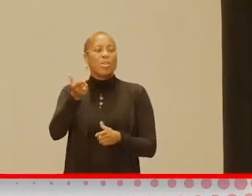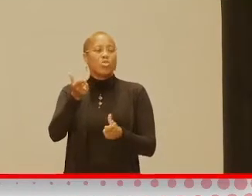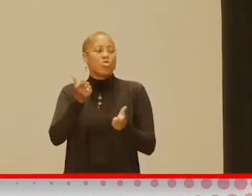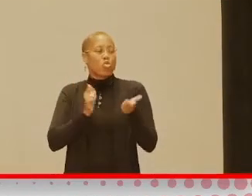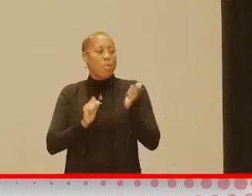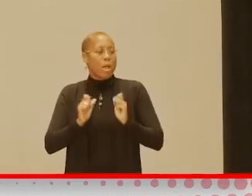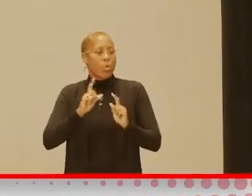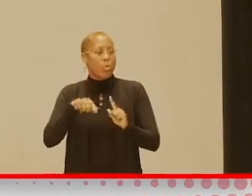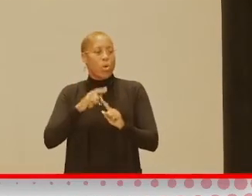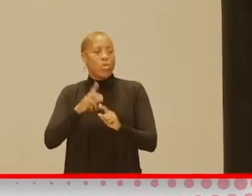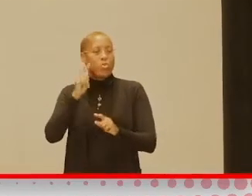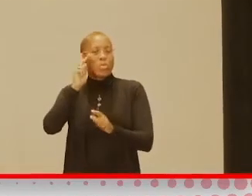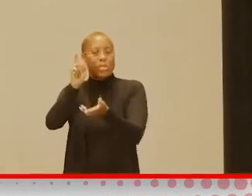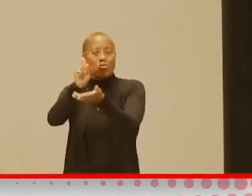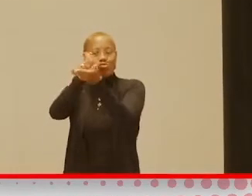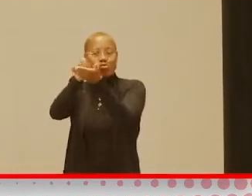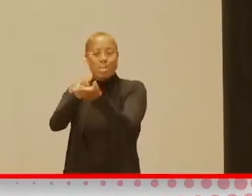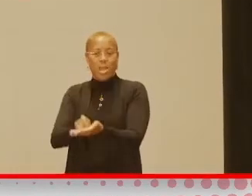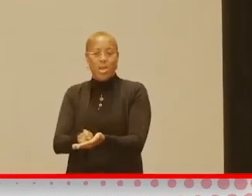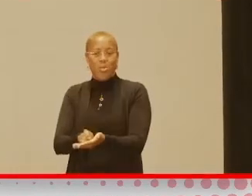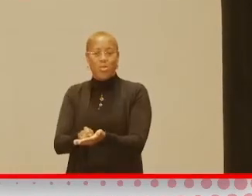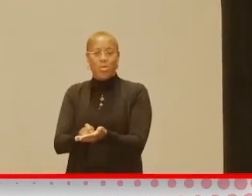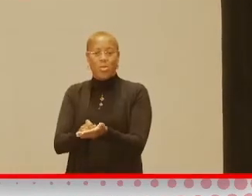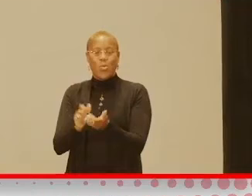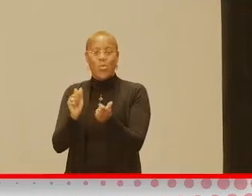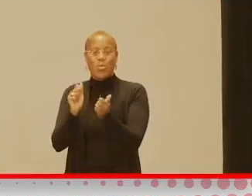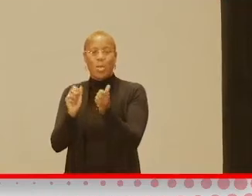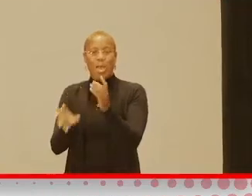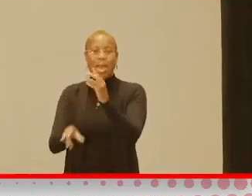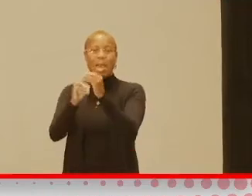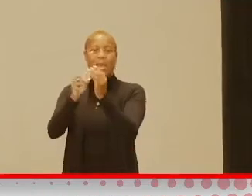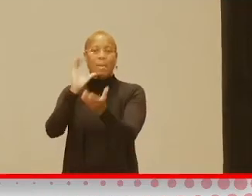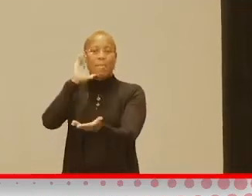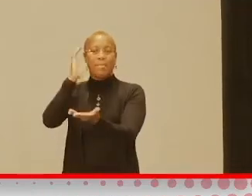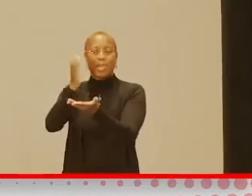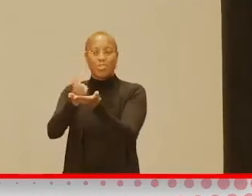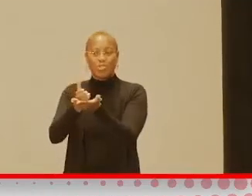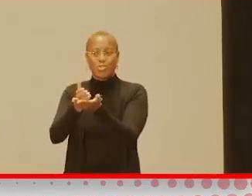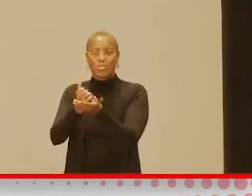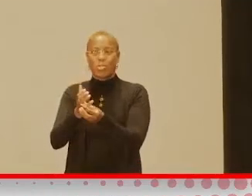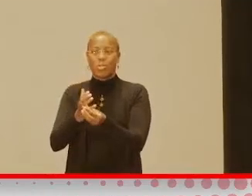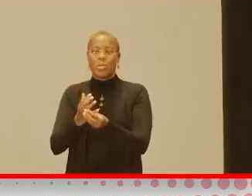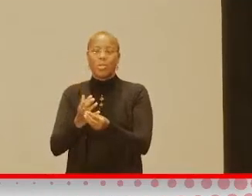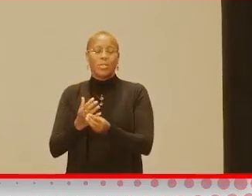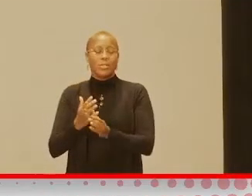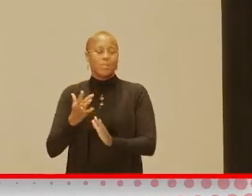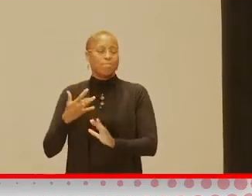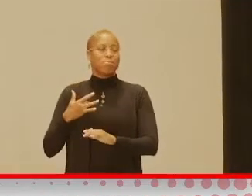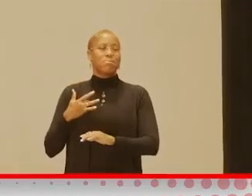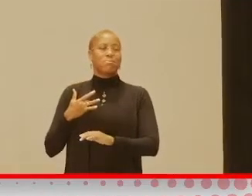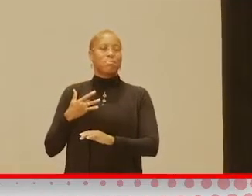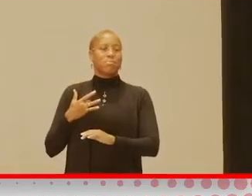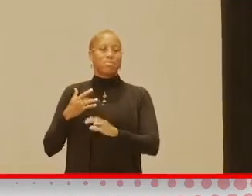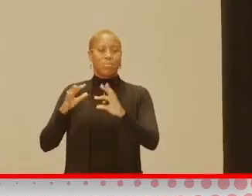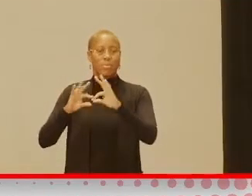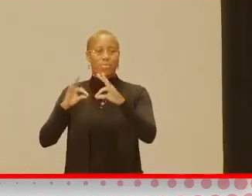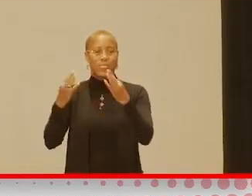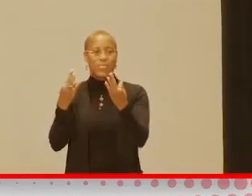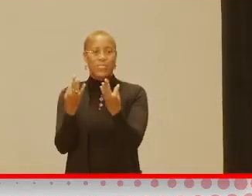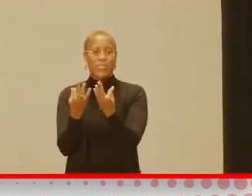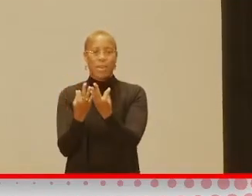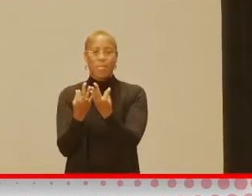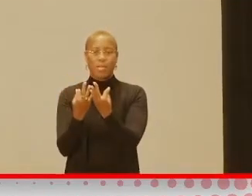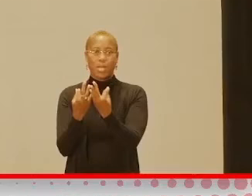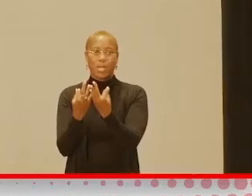you see it written out that way with pictures, right? So it touches the hearts of families that are